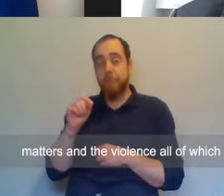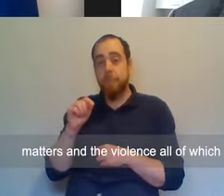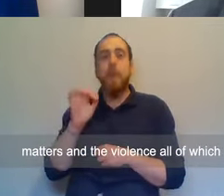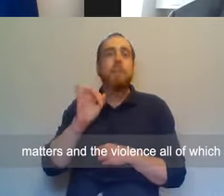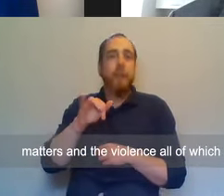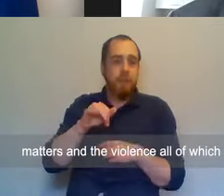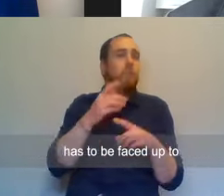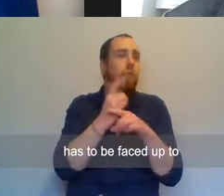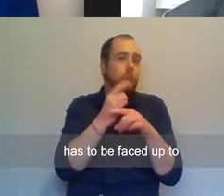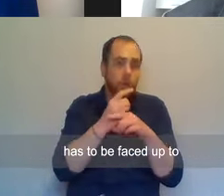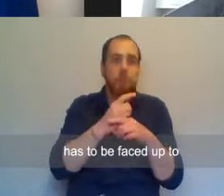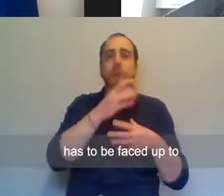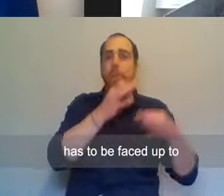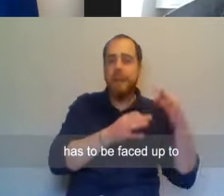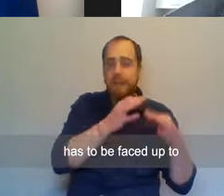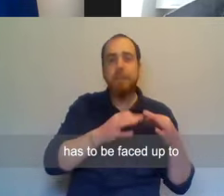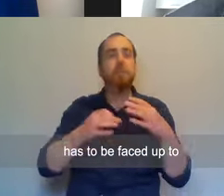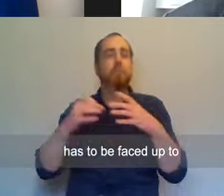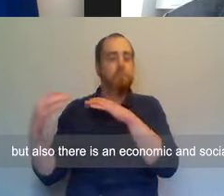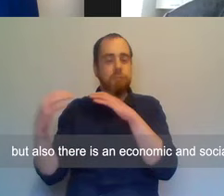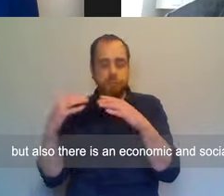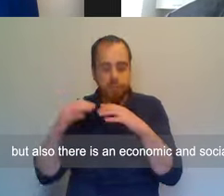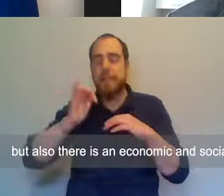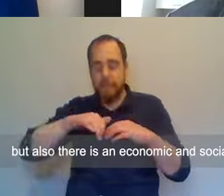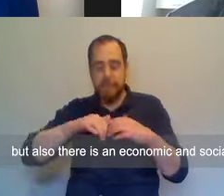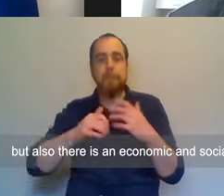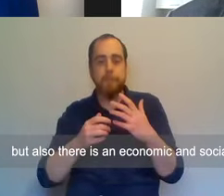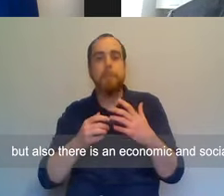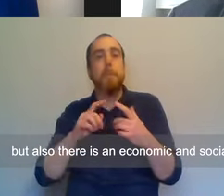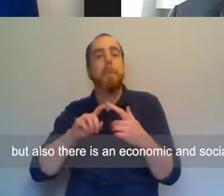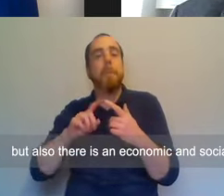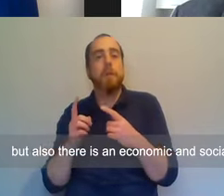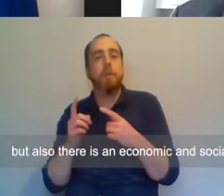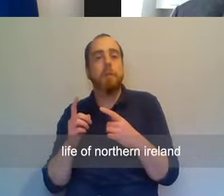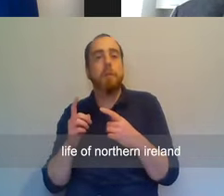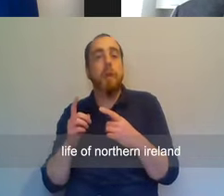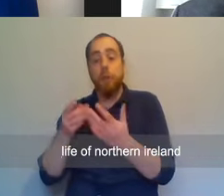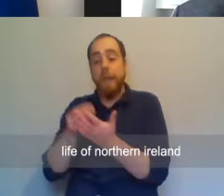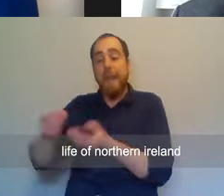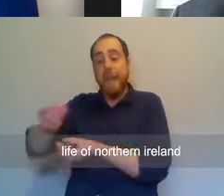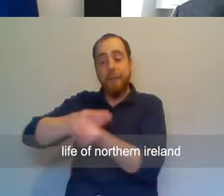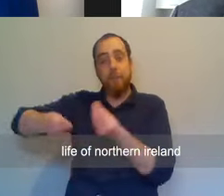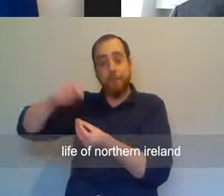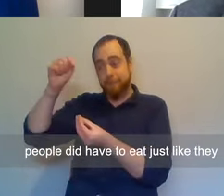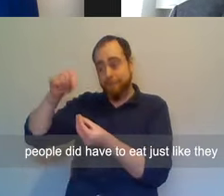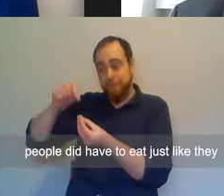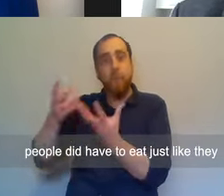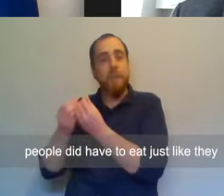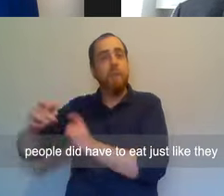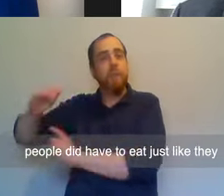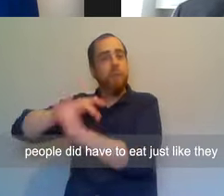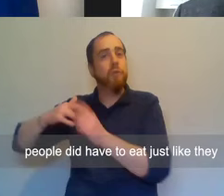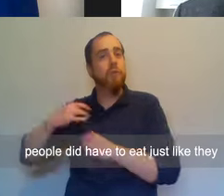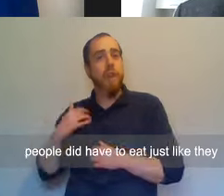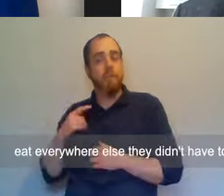matters and the violence, all of which have to be faced up to. But also, there is an economic and social life of Northern Ireland. People did